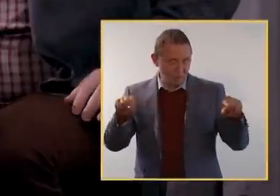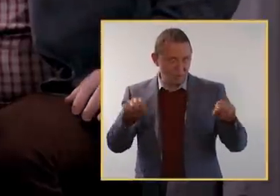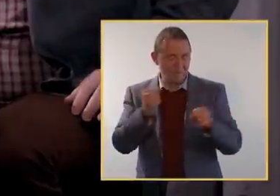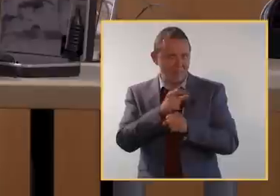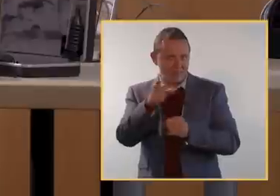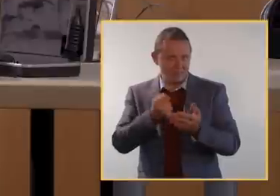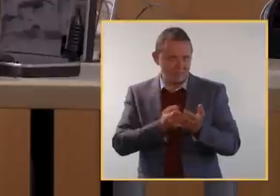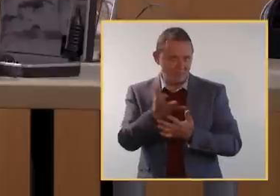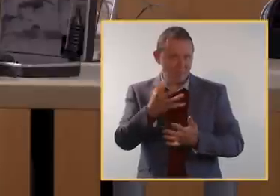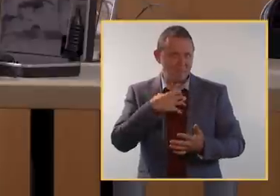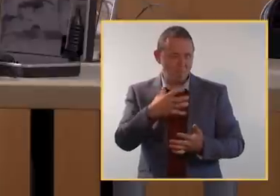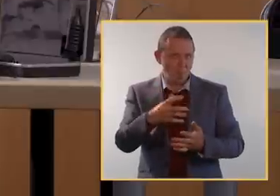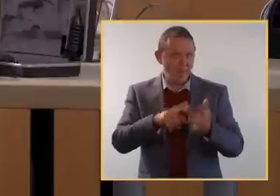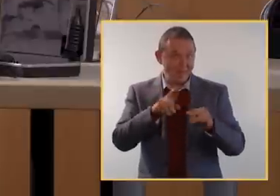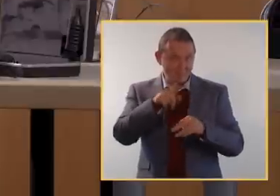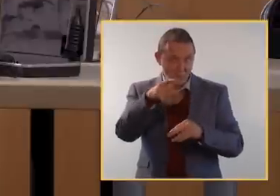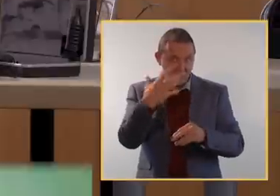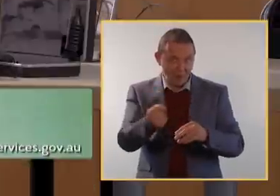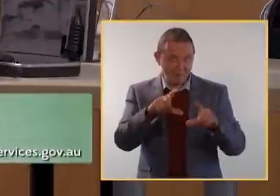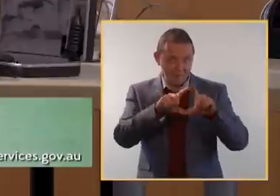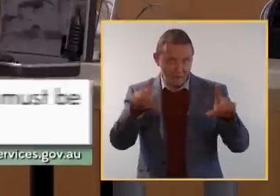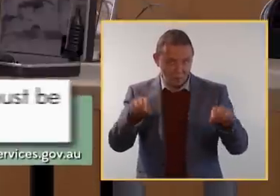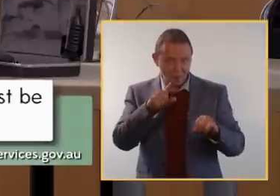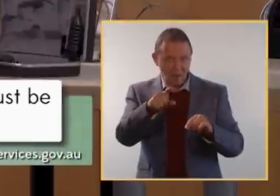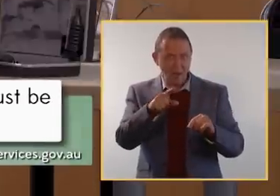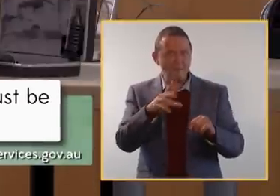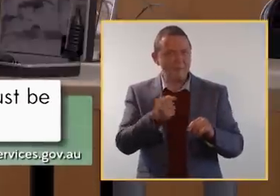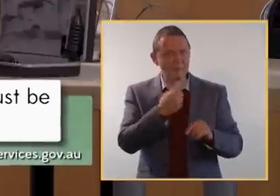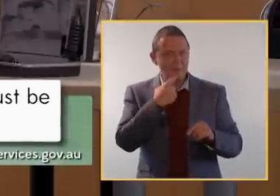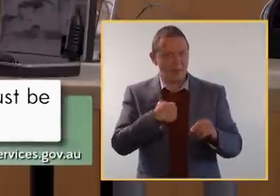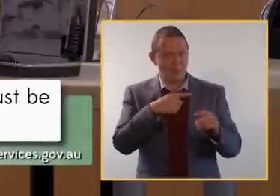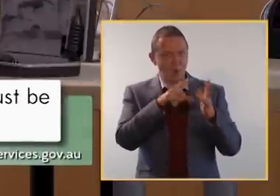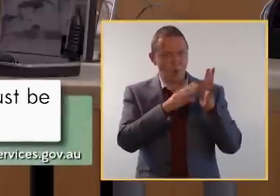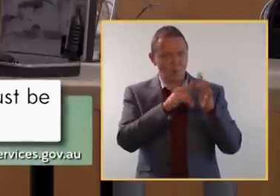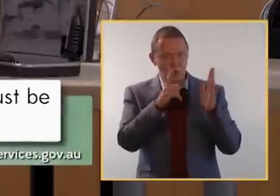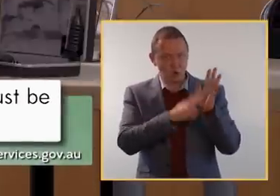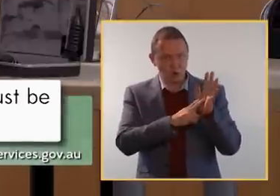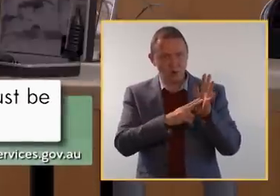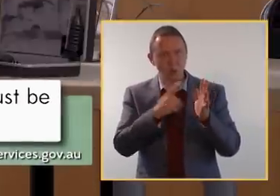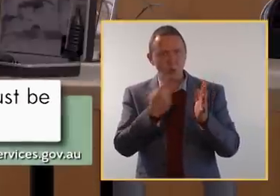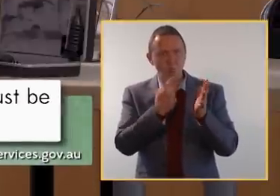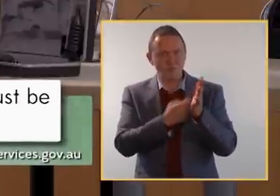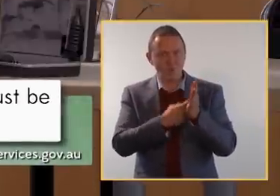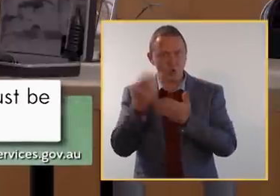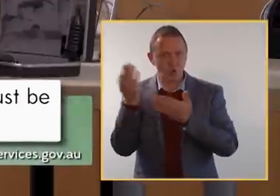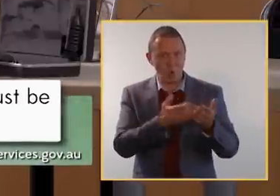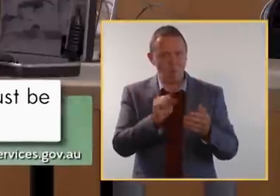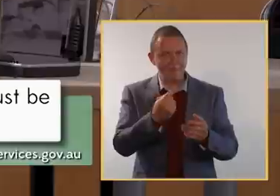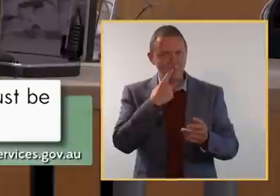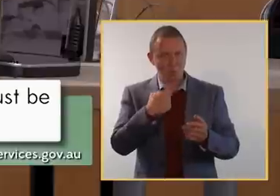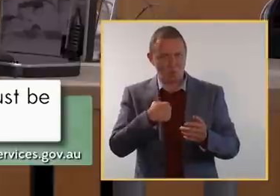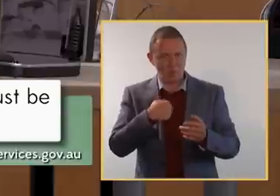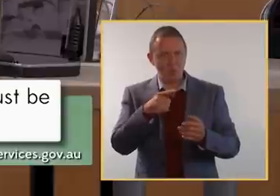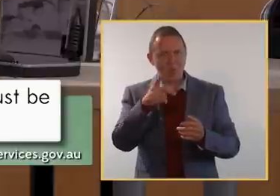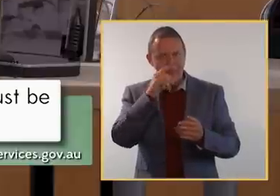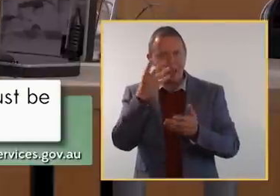spend more. If you do go through the government scheme, commissions and preferred supplier arrangements must be disclosed to you. You can download